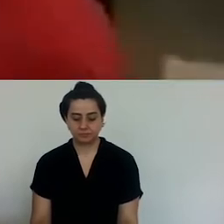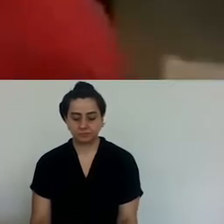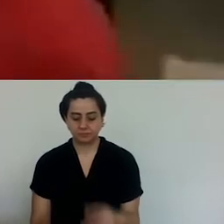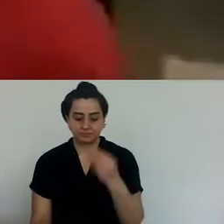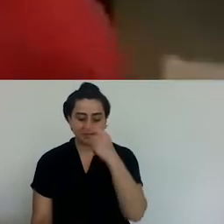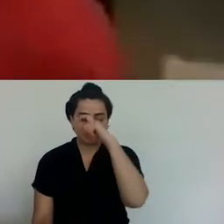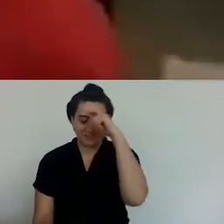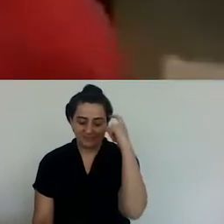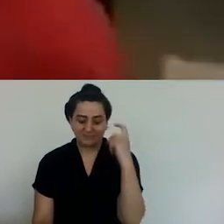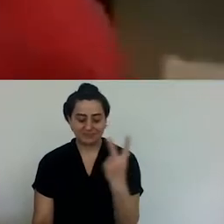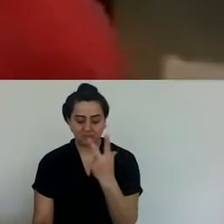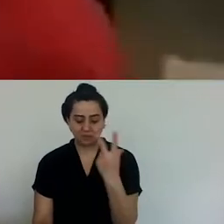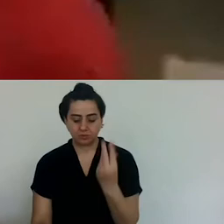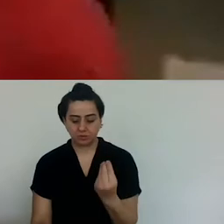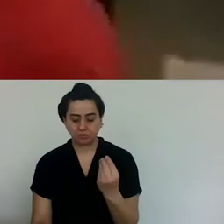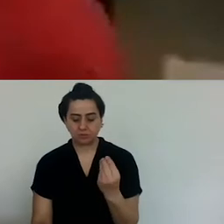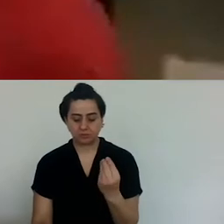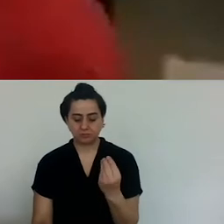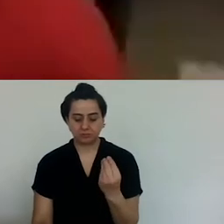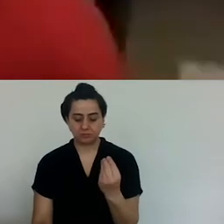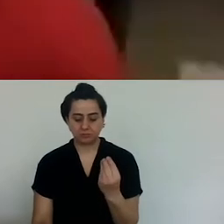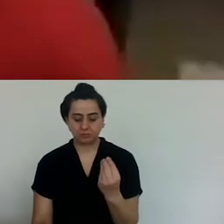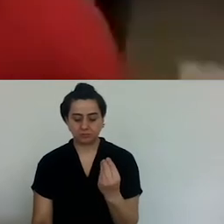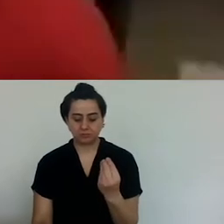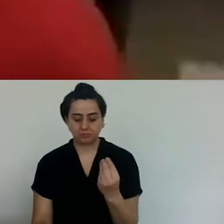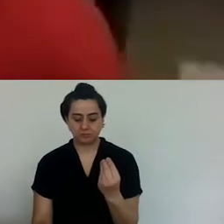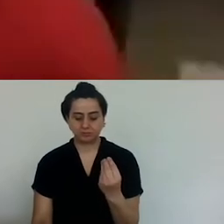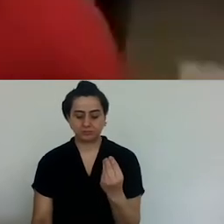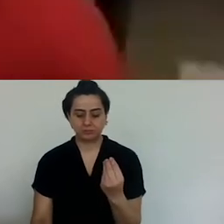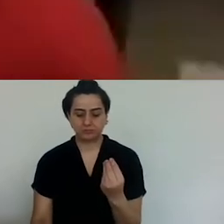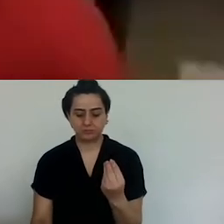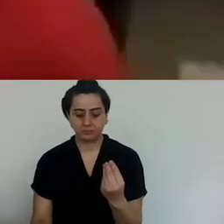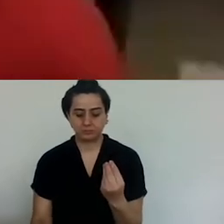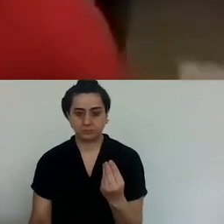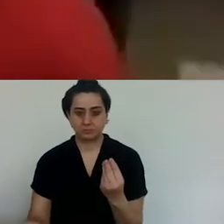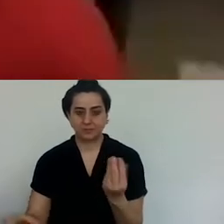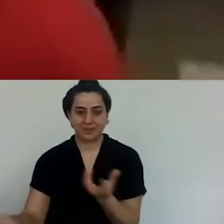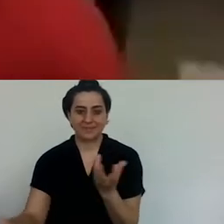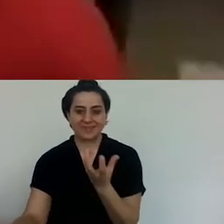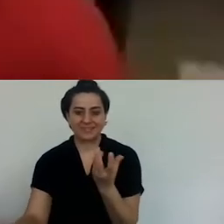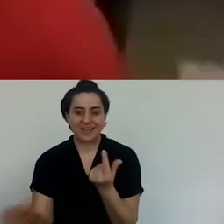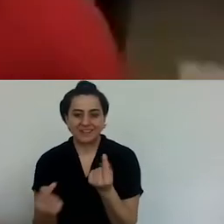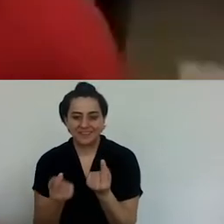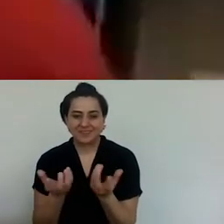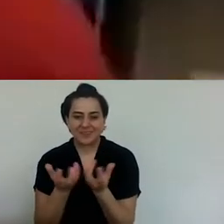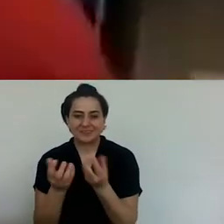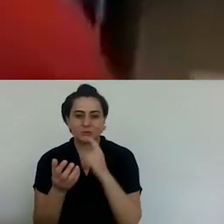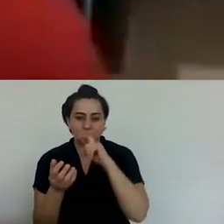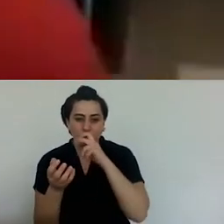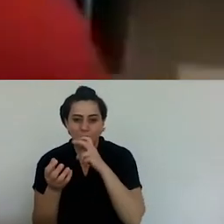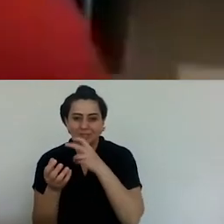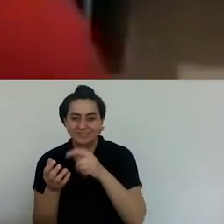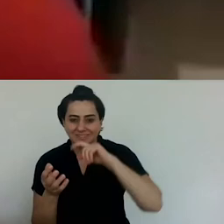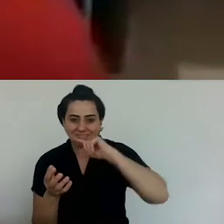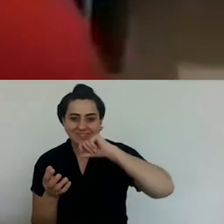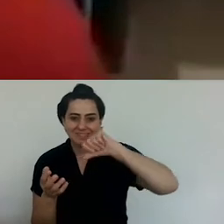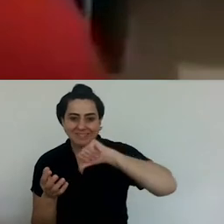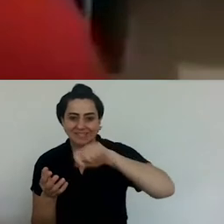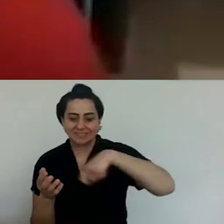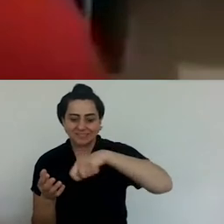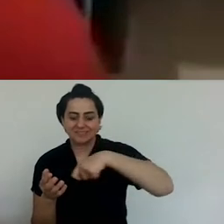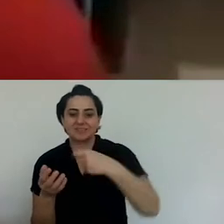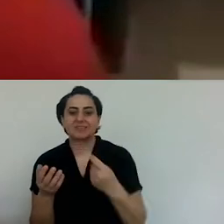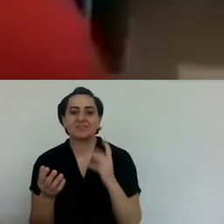pieces. And as the olive oil heats up, we will